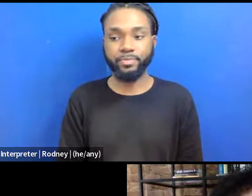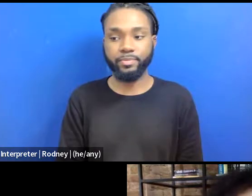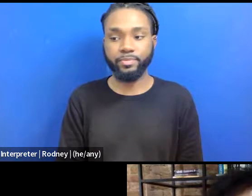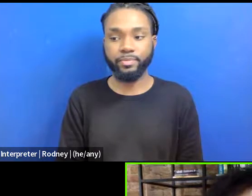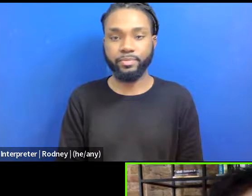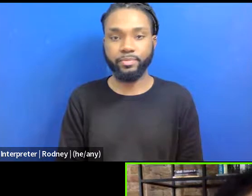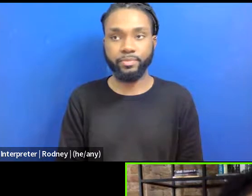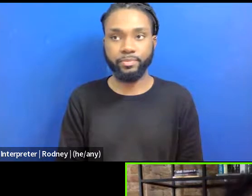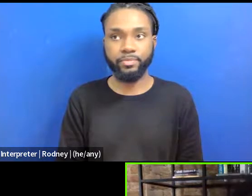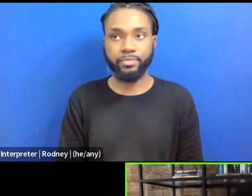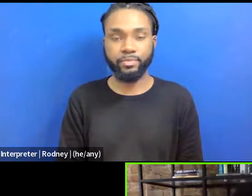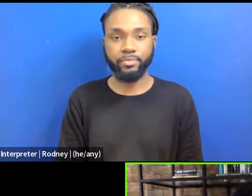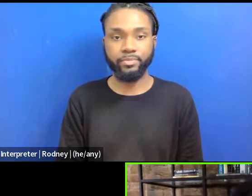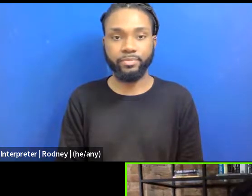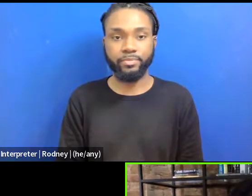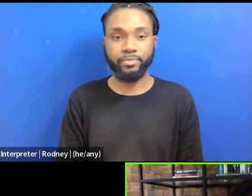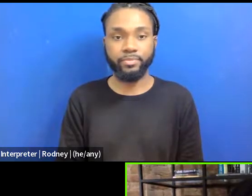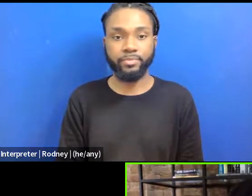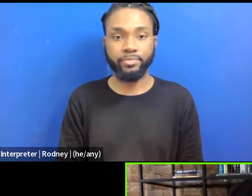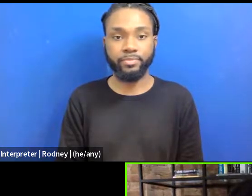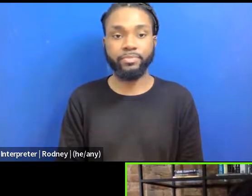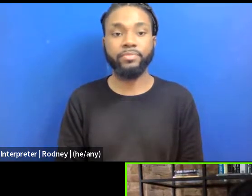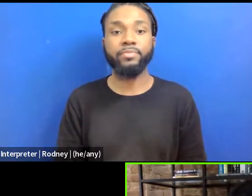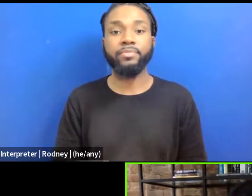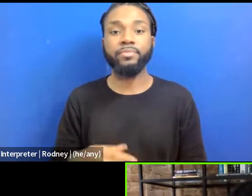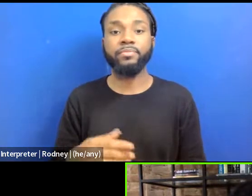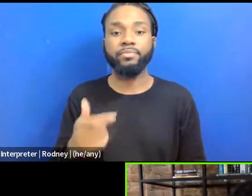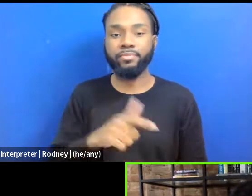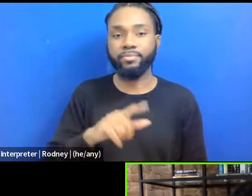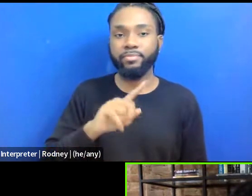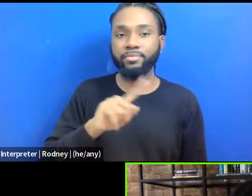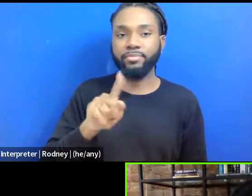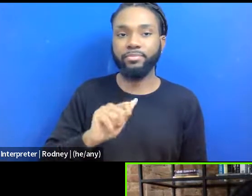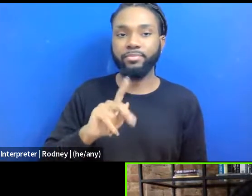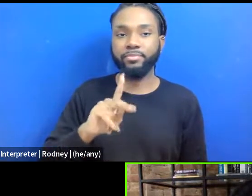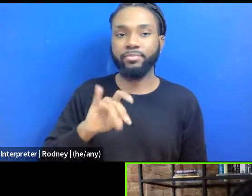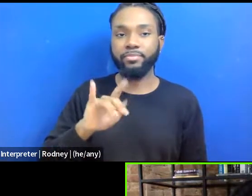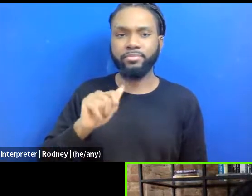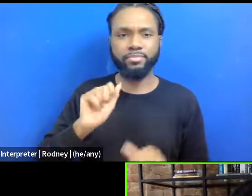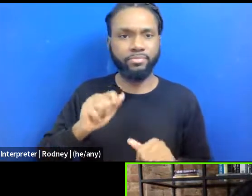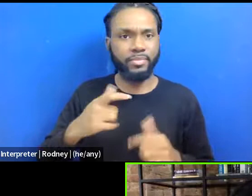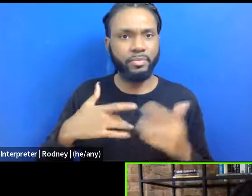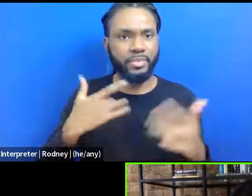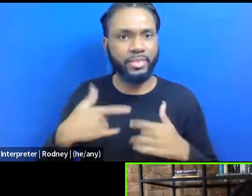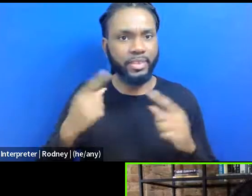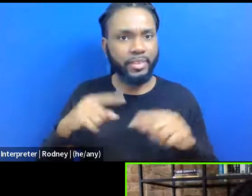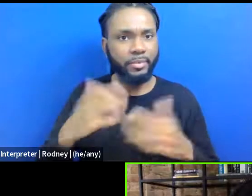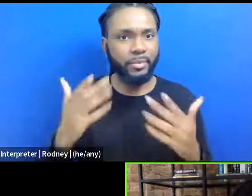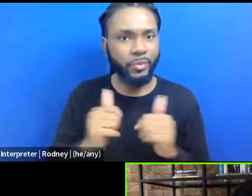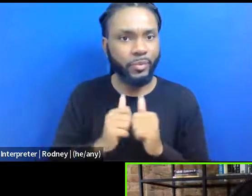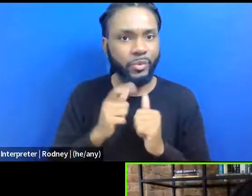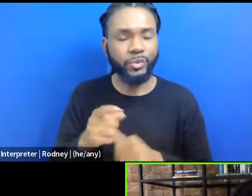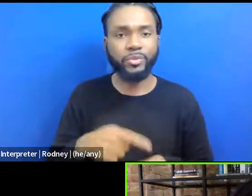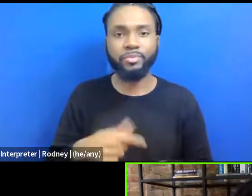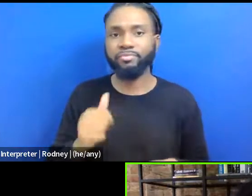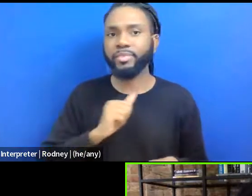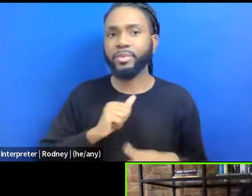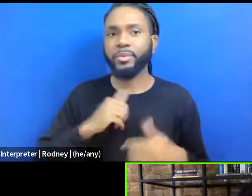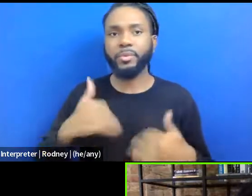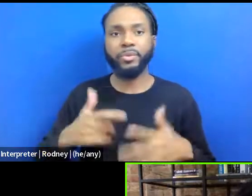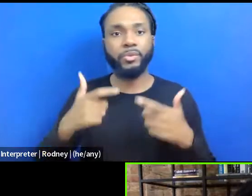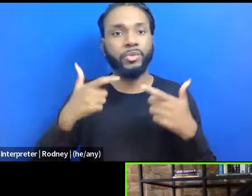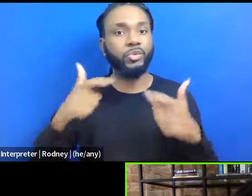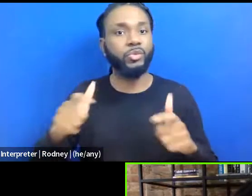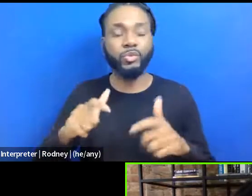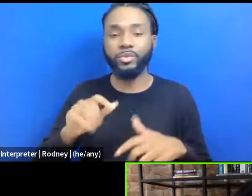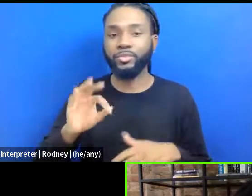Yeah, Thressa, I'm so excited to be here with you. I am a huge fan of Don't